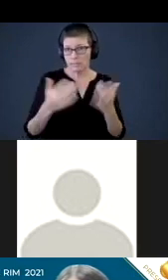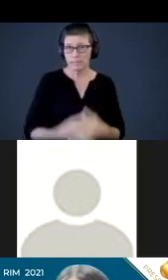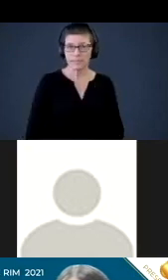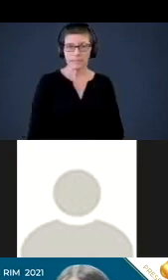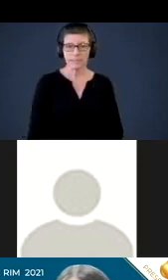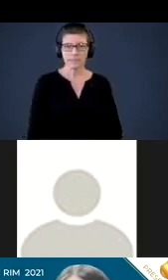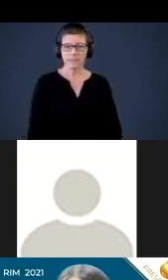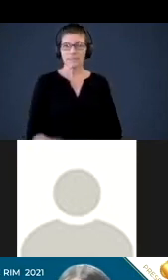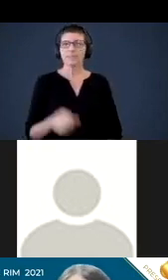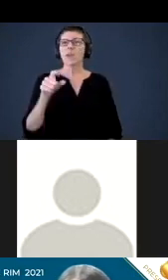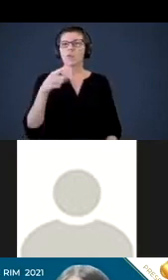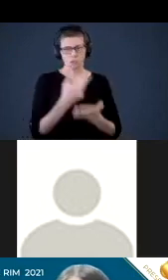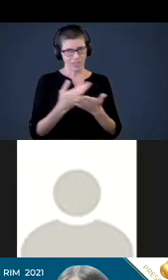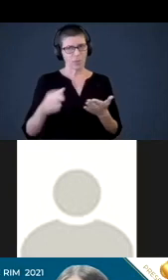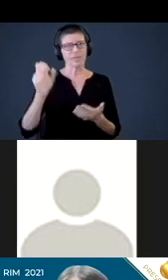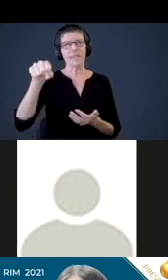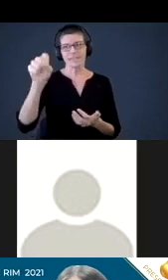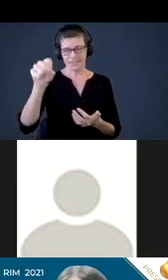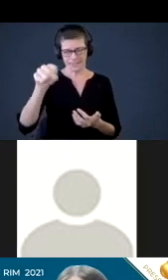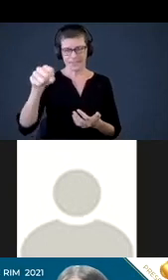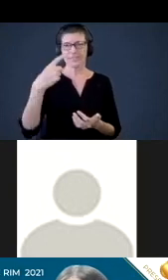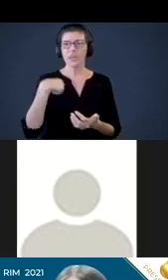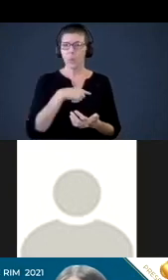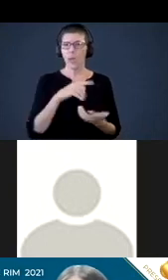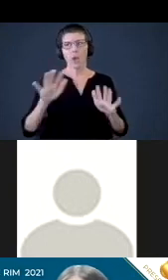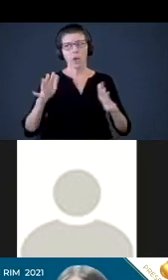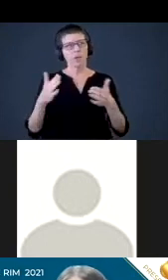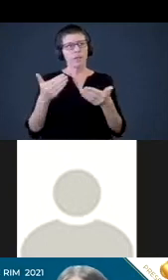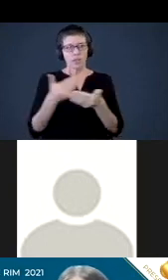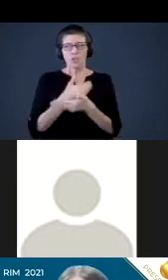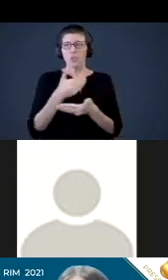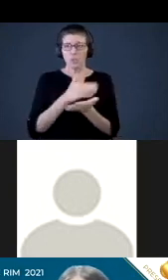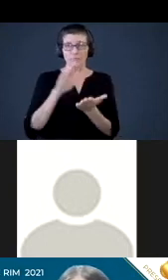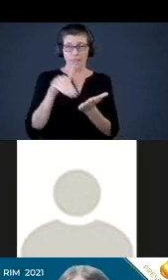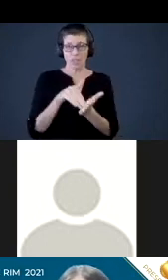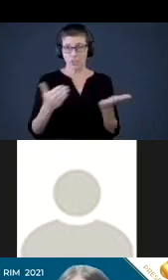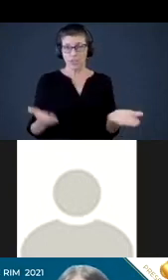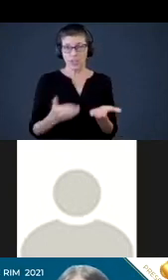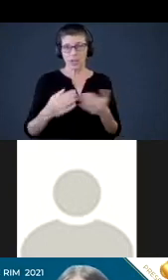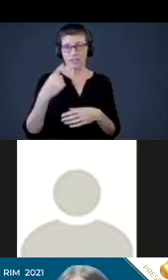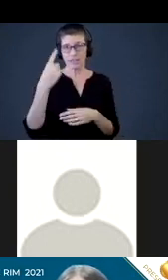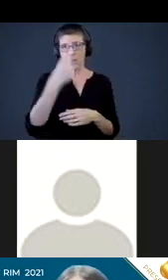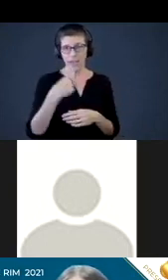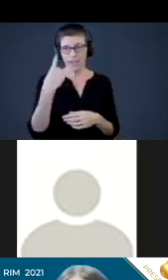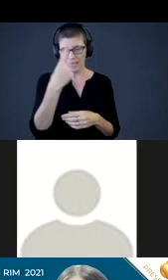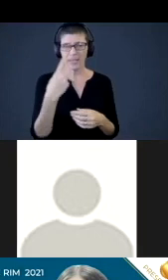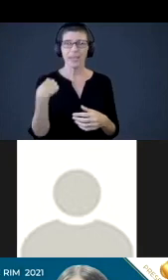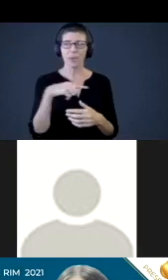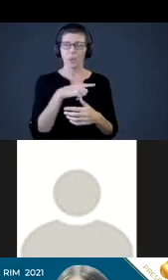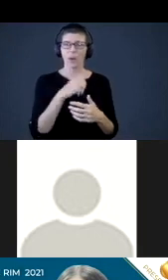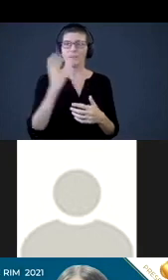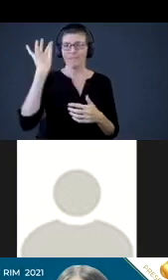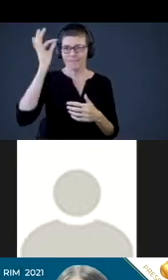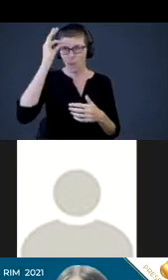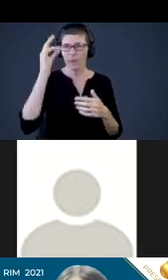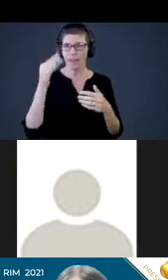Yes, the resources. Yes, we are a fairly new center here in Hawaii. And we are a federal federally